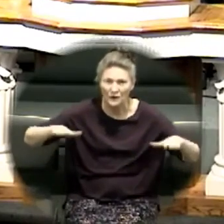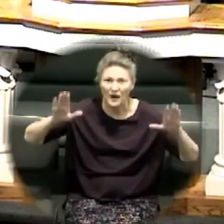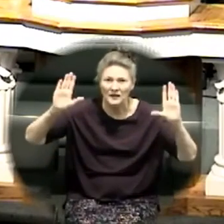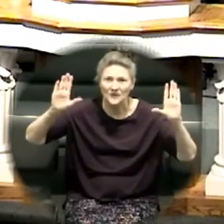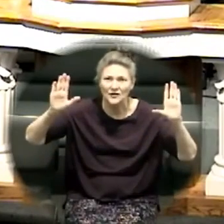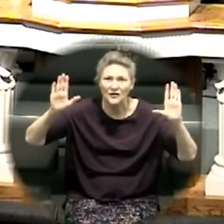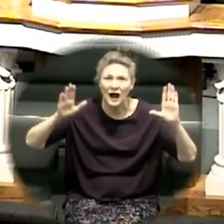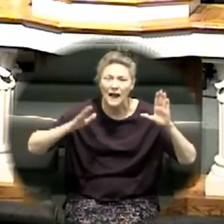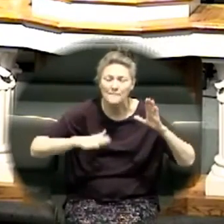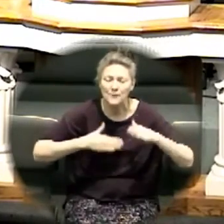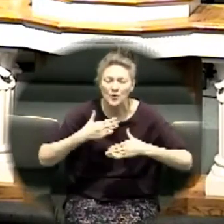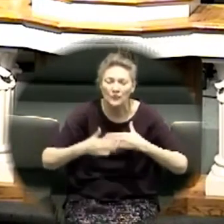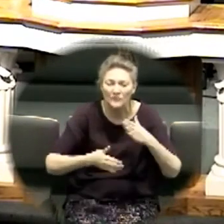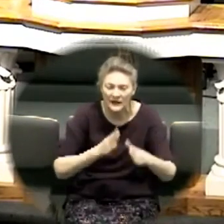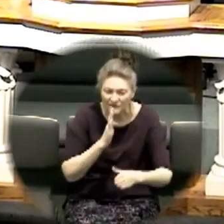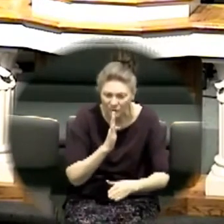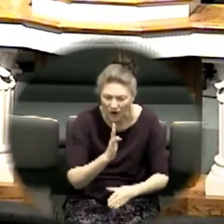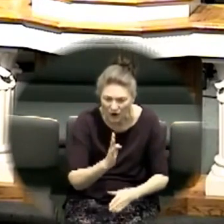yes God